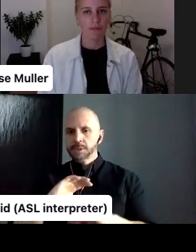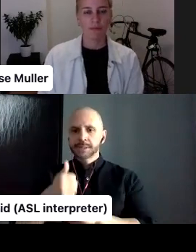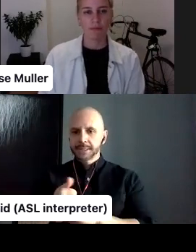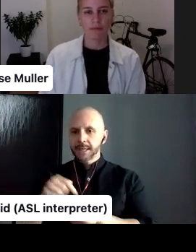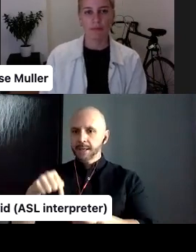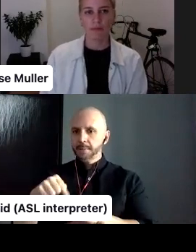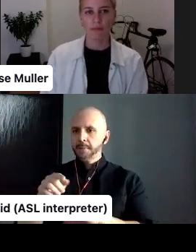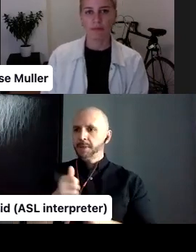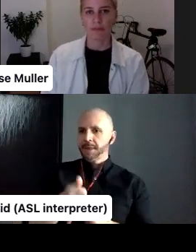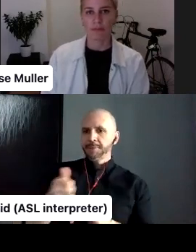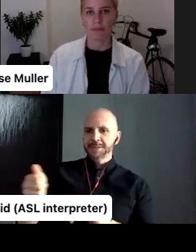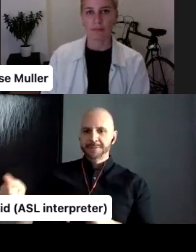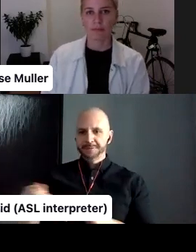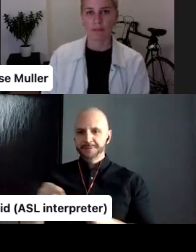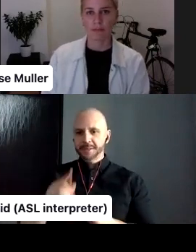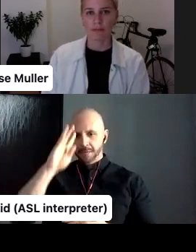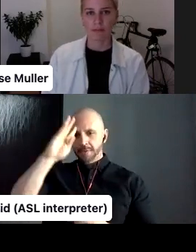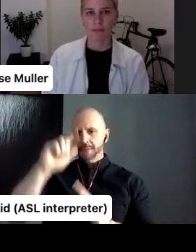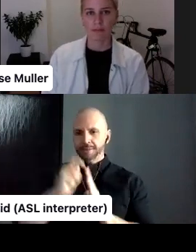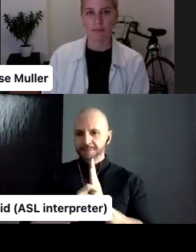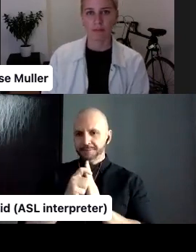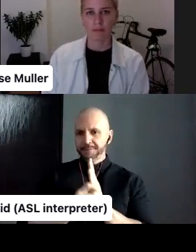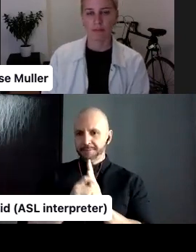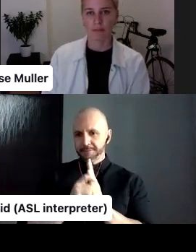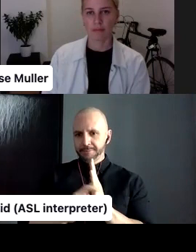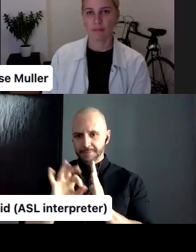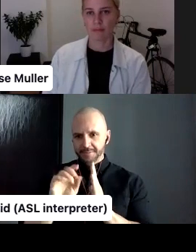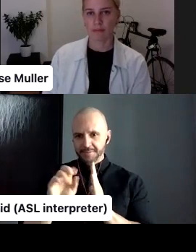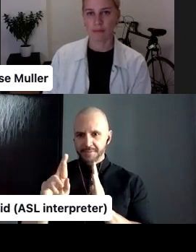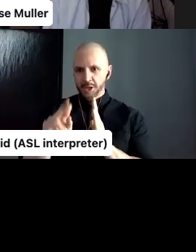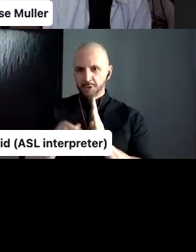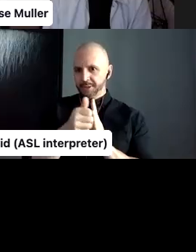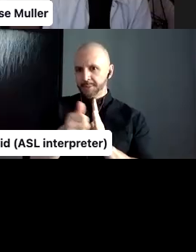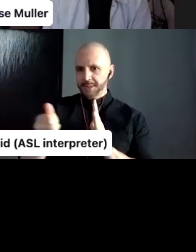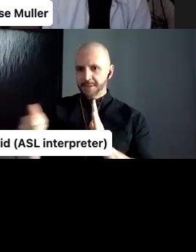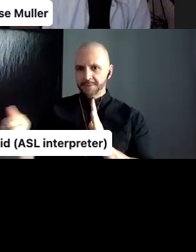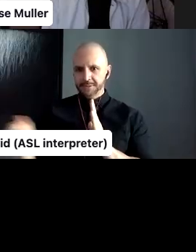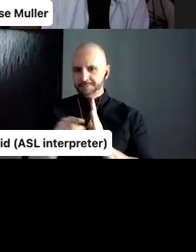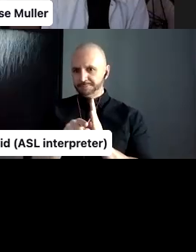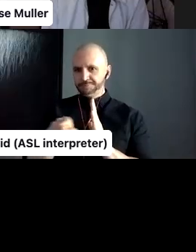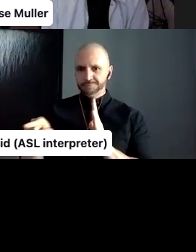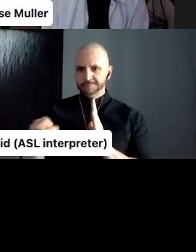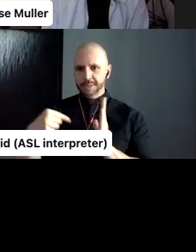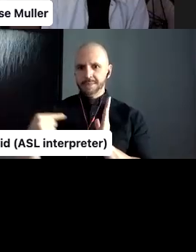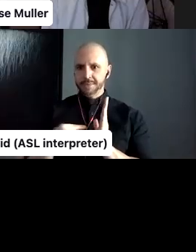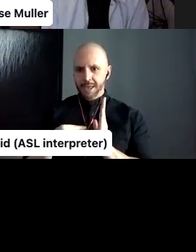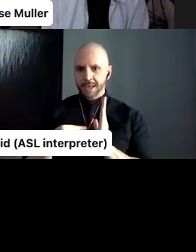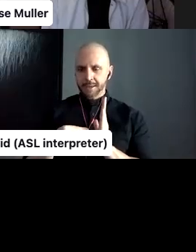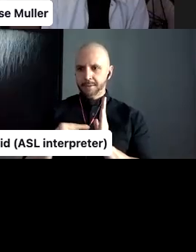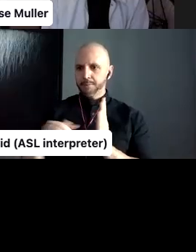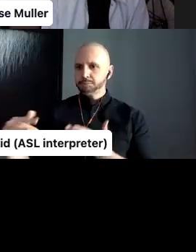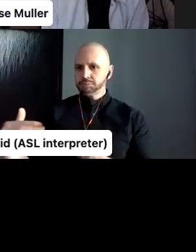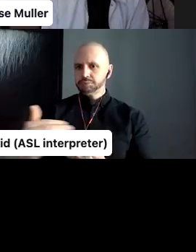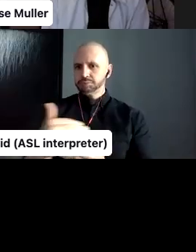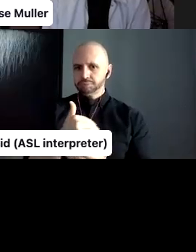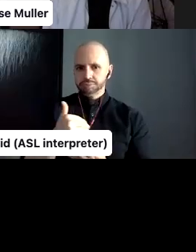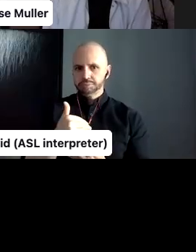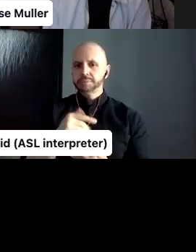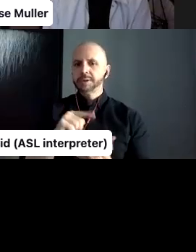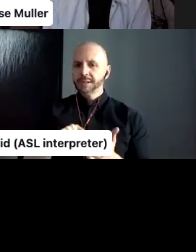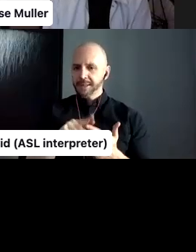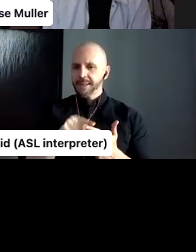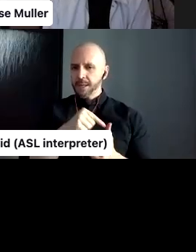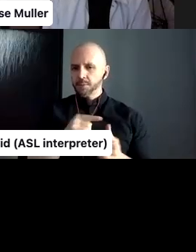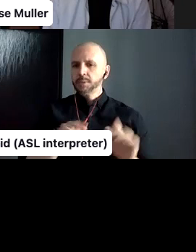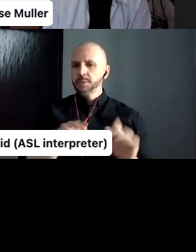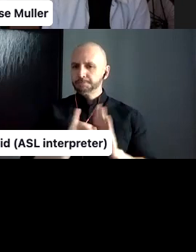uh, do it in their own way. And we would have sort of these master pages. Um, and, and of course the size of the book was set and we